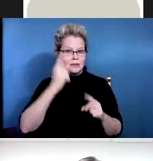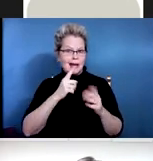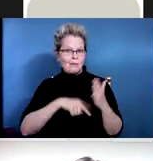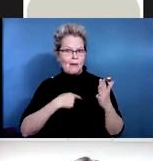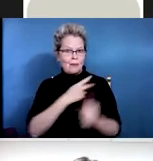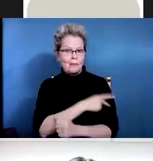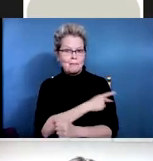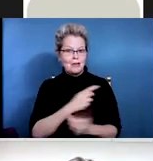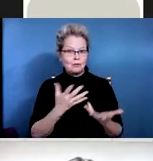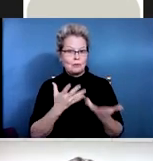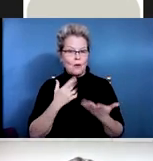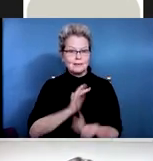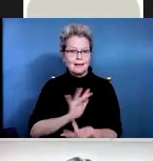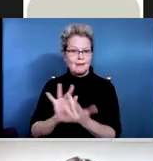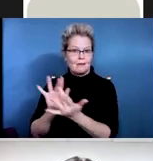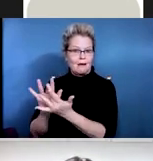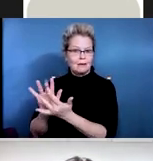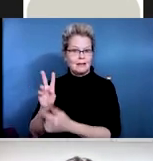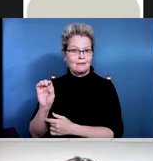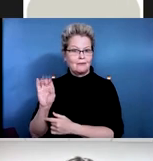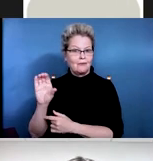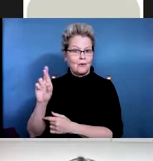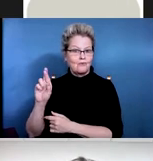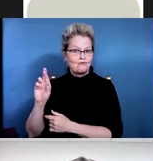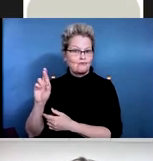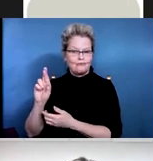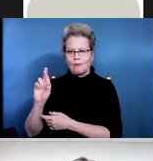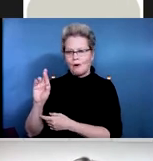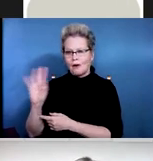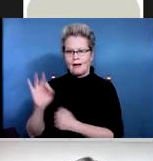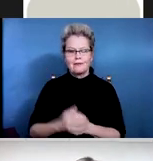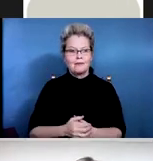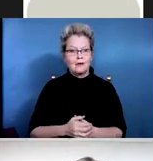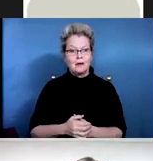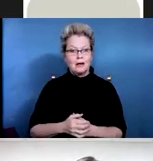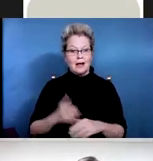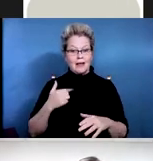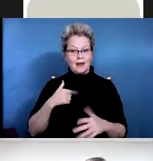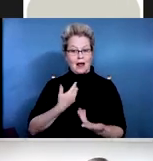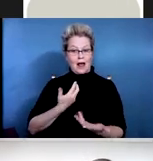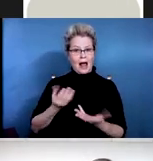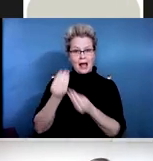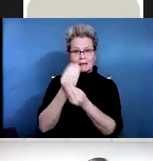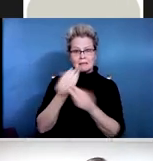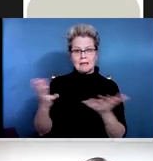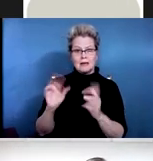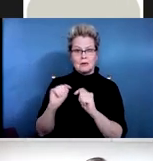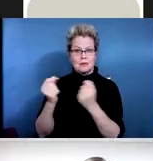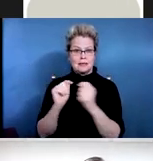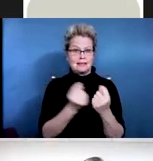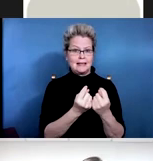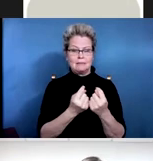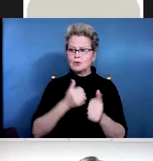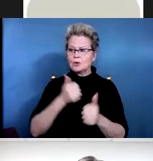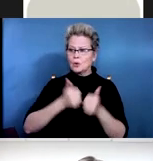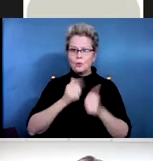And then, once I'm meeting with patients, I report back to the team during the meetings what goals we're establishing and even what